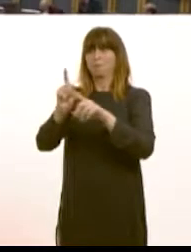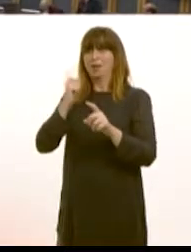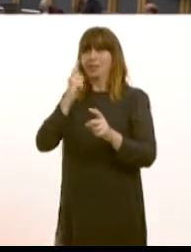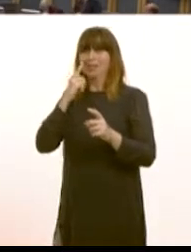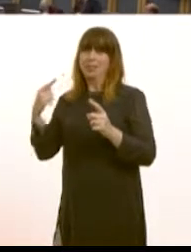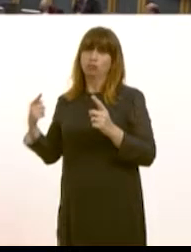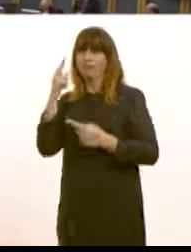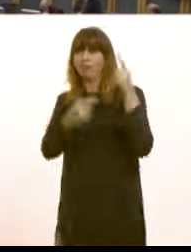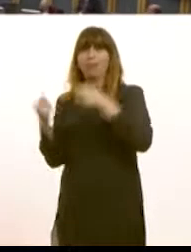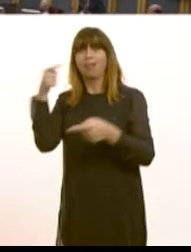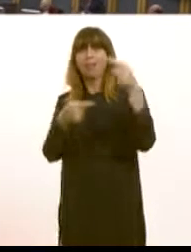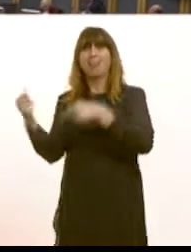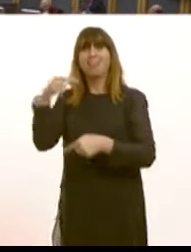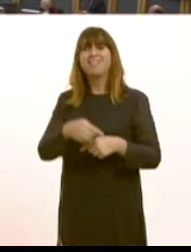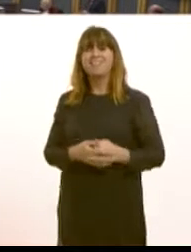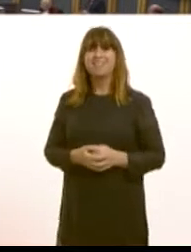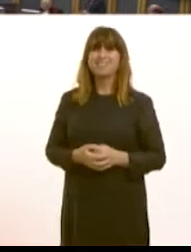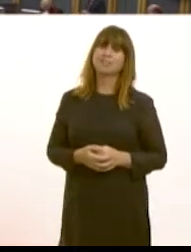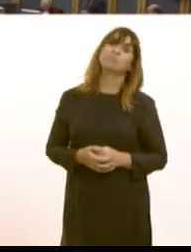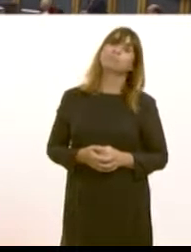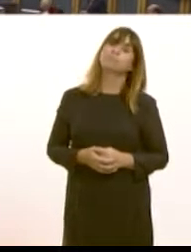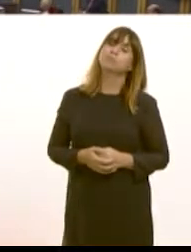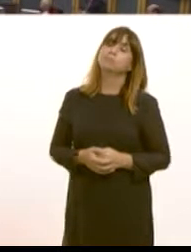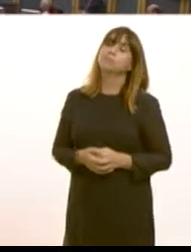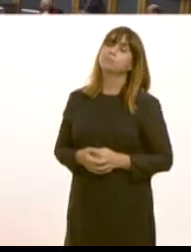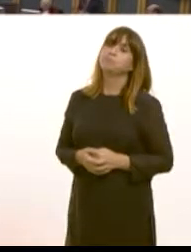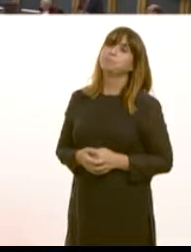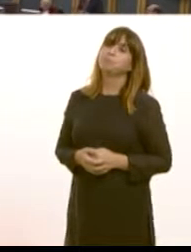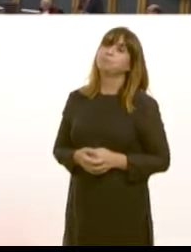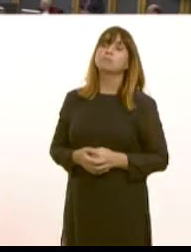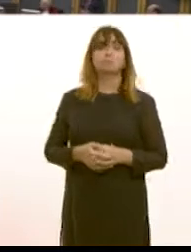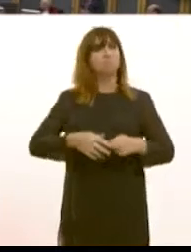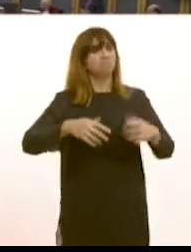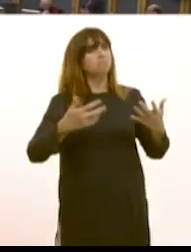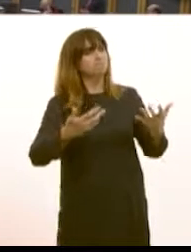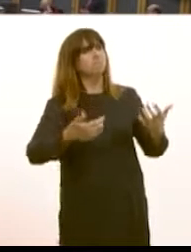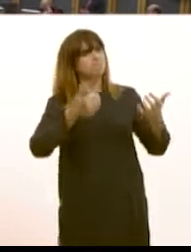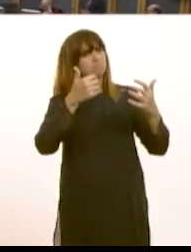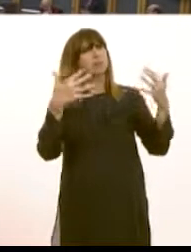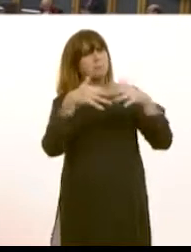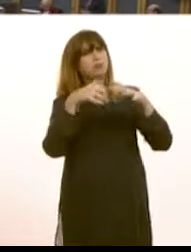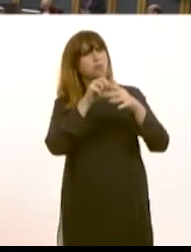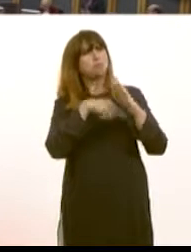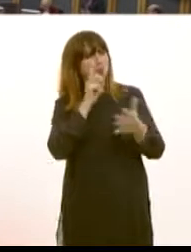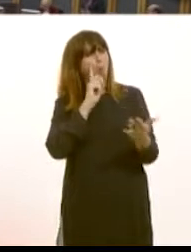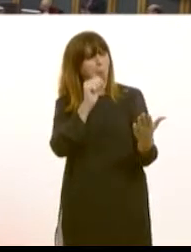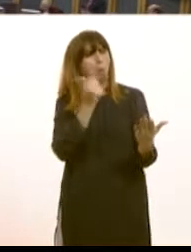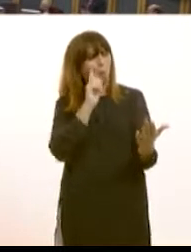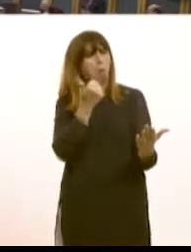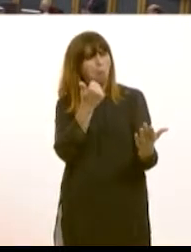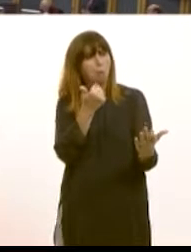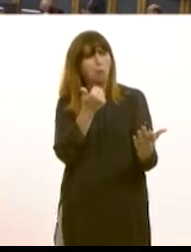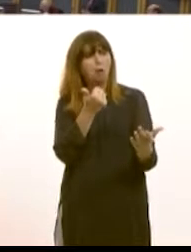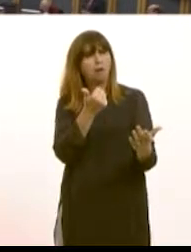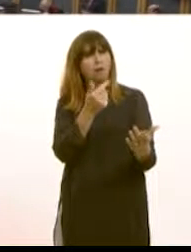whilst my party broadly welcomes the Metro project closer inspection makes it difficult to envisage